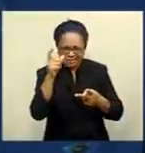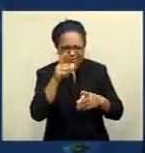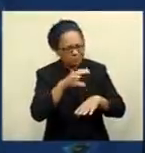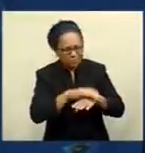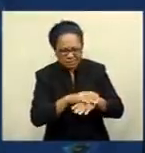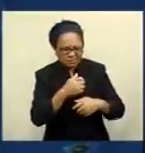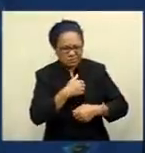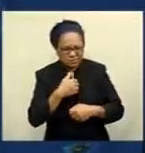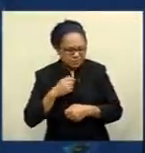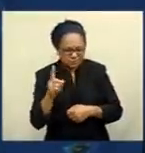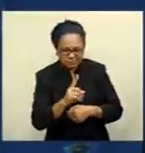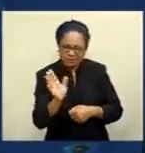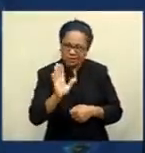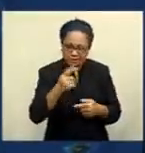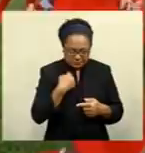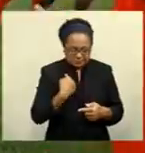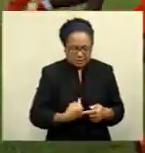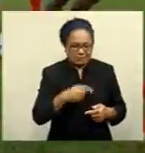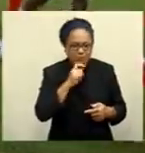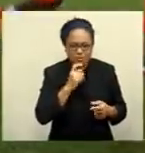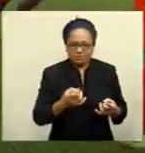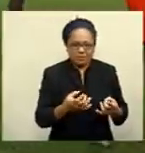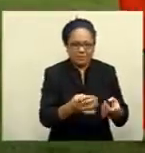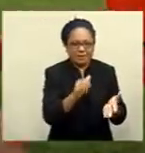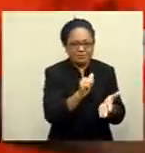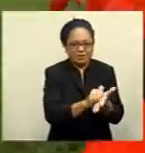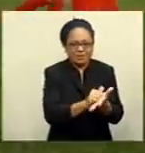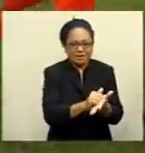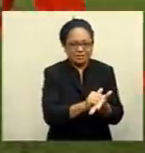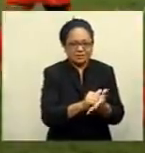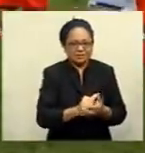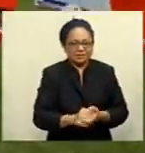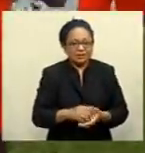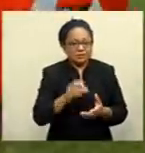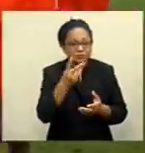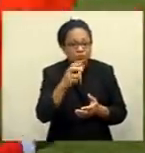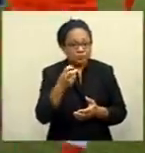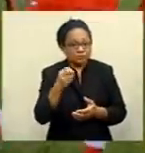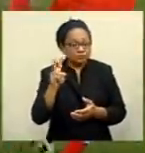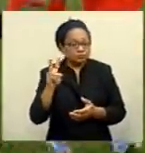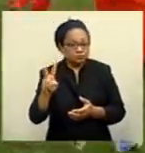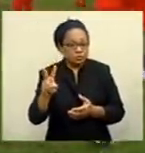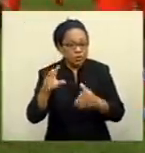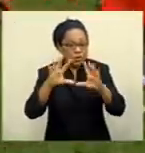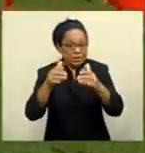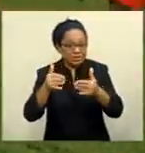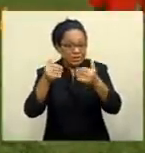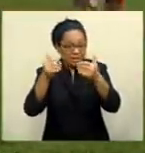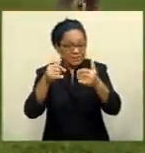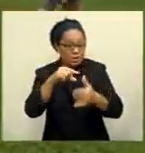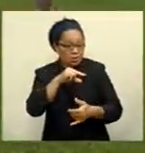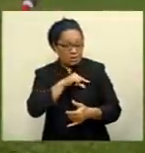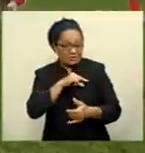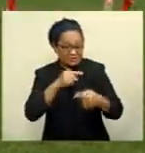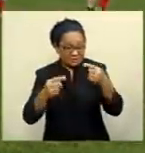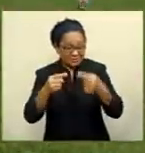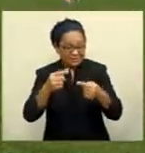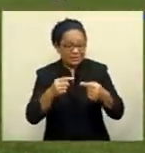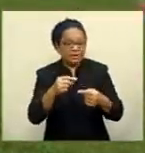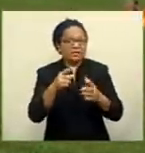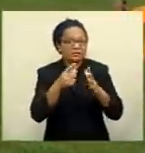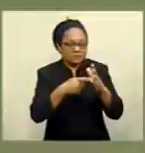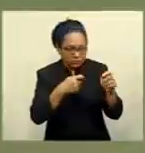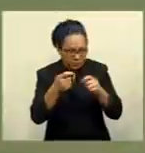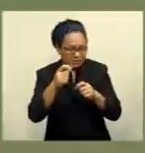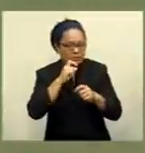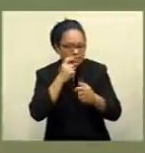We will do everything ourselves. The 2022 FIFA World Cup qualification will be held in January with a venue yet to